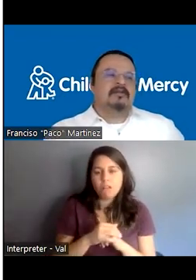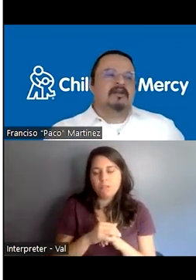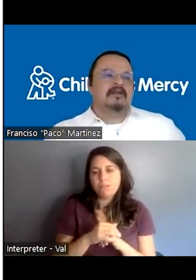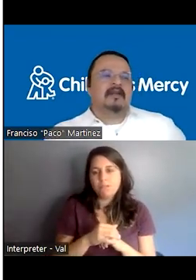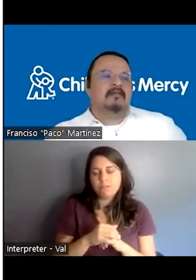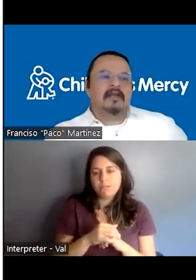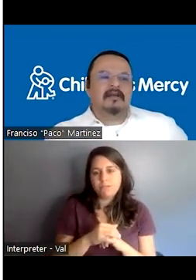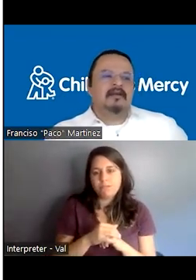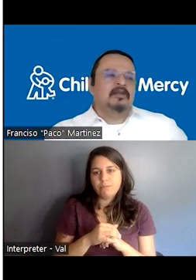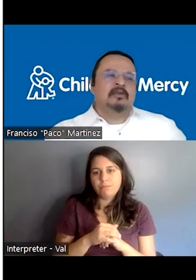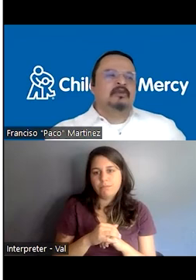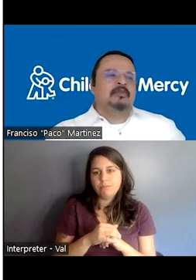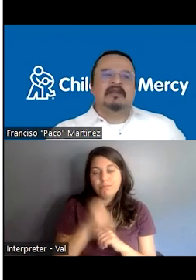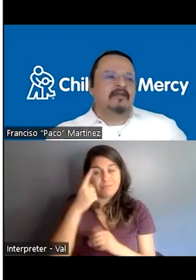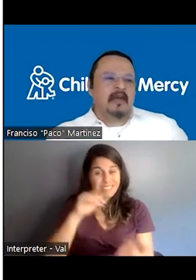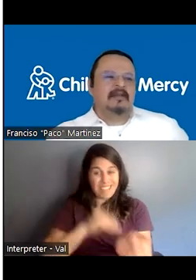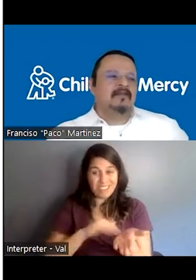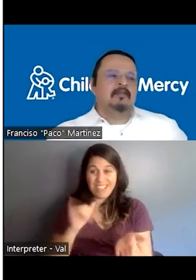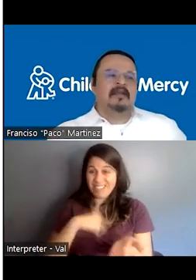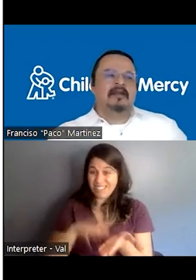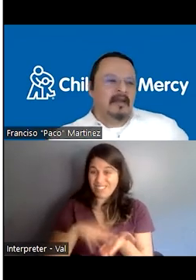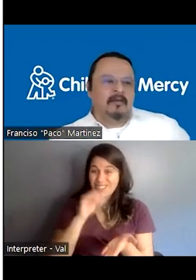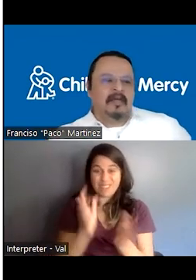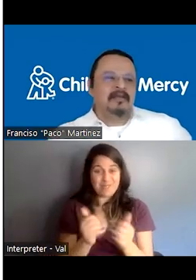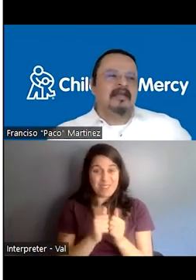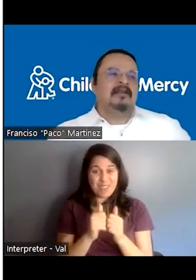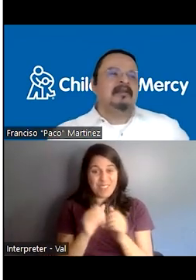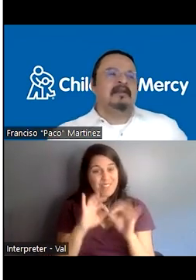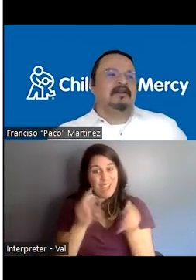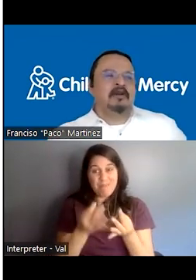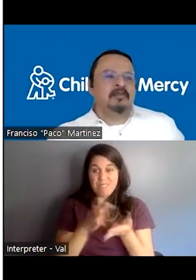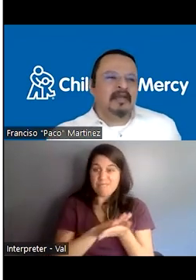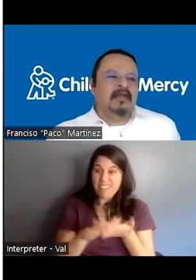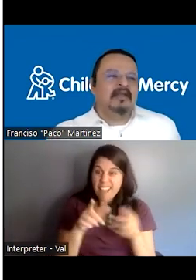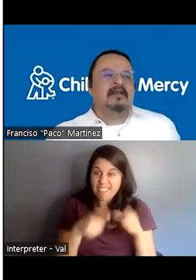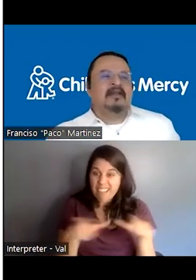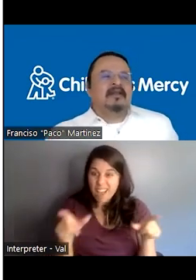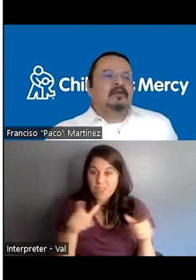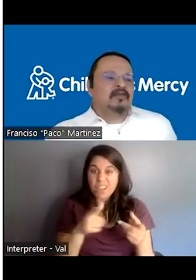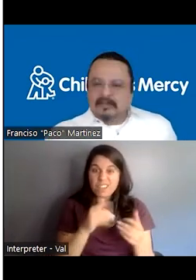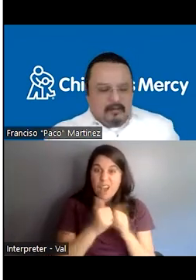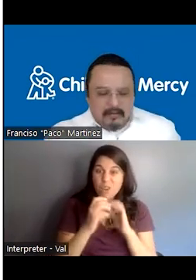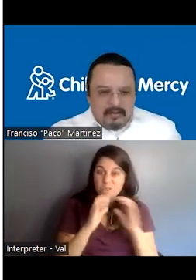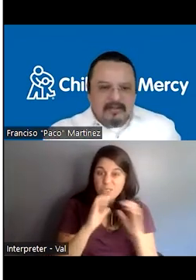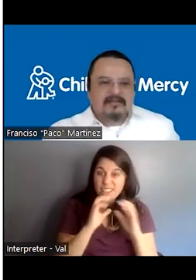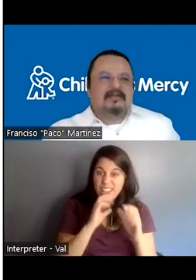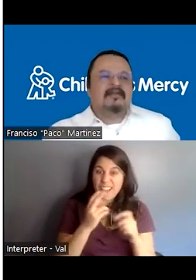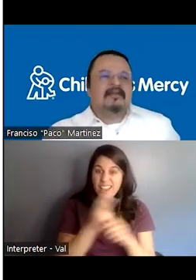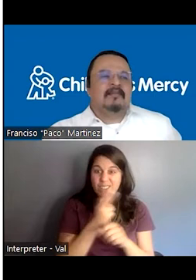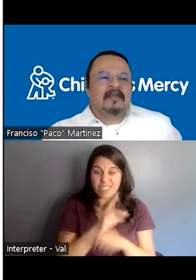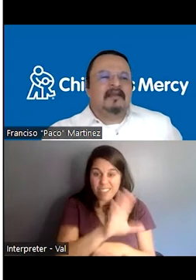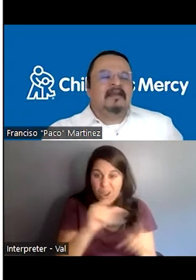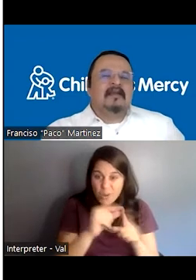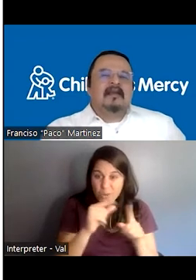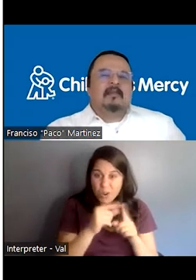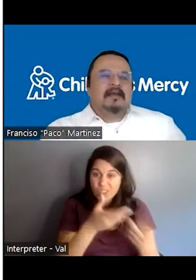are told us like, we learn to speak to the families in plain language and learn to communicate using their own words and